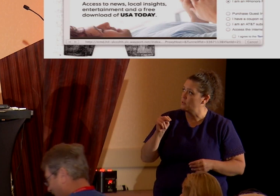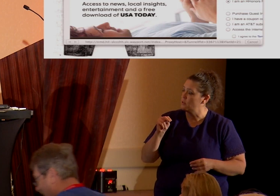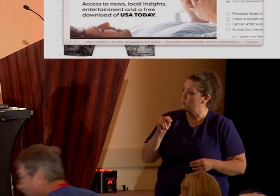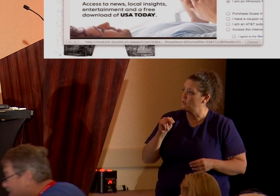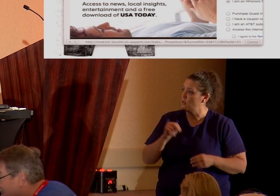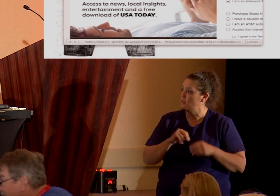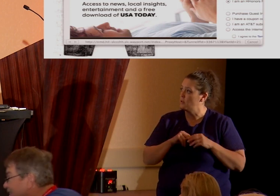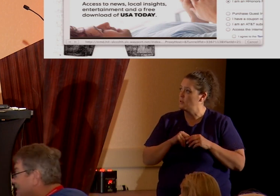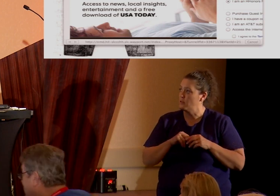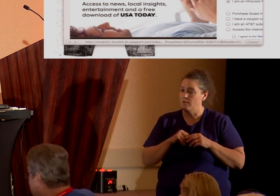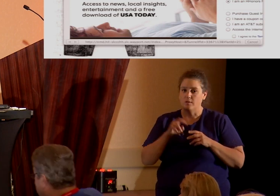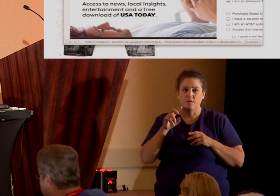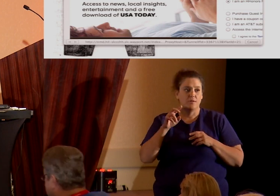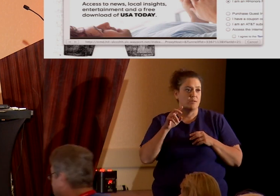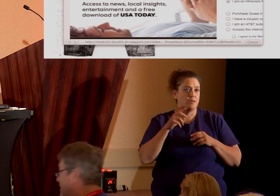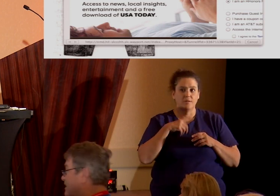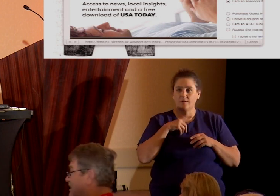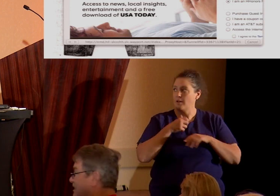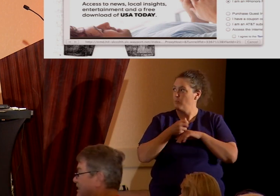Beth, I blame you for this.